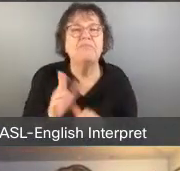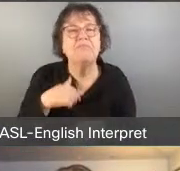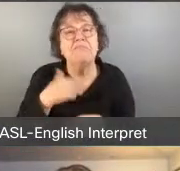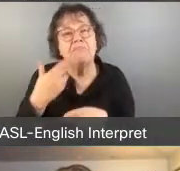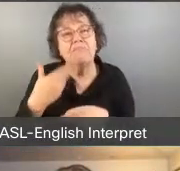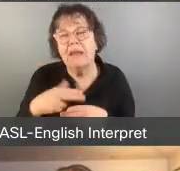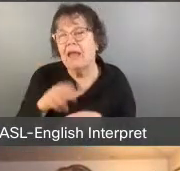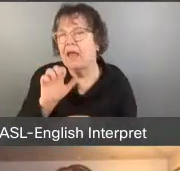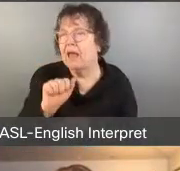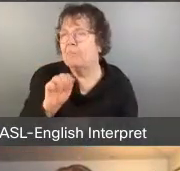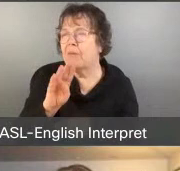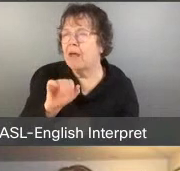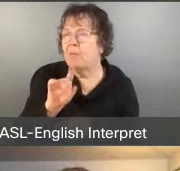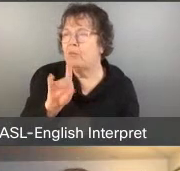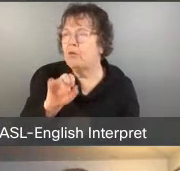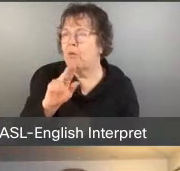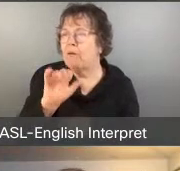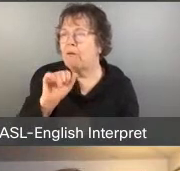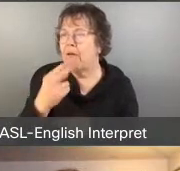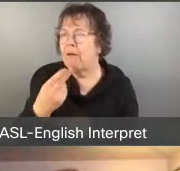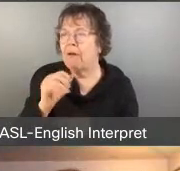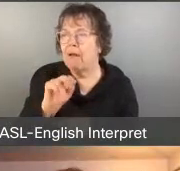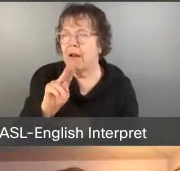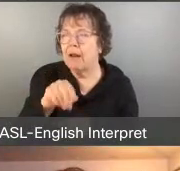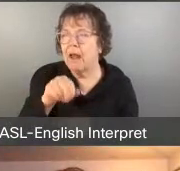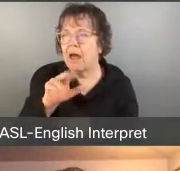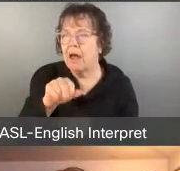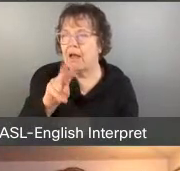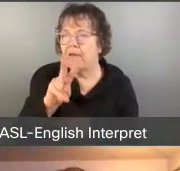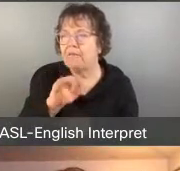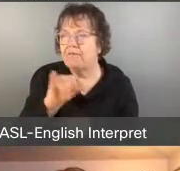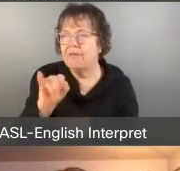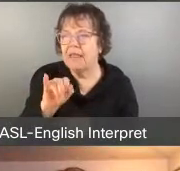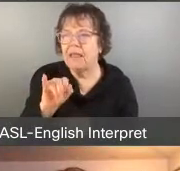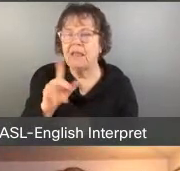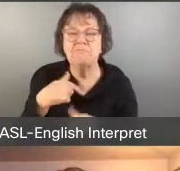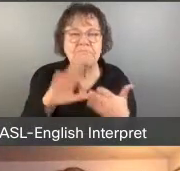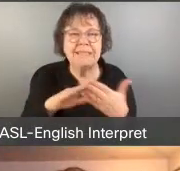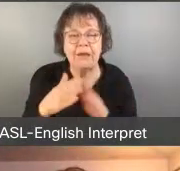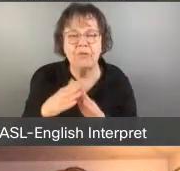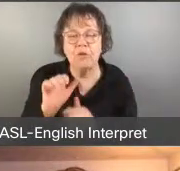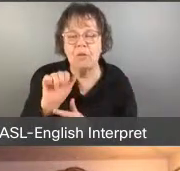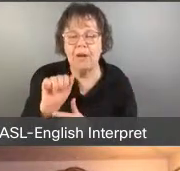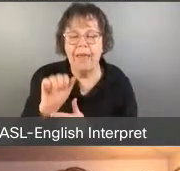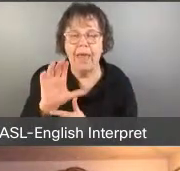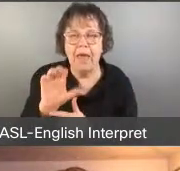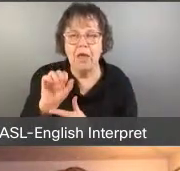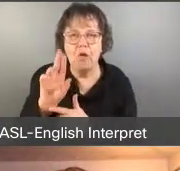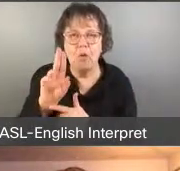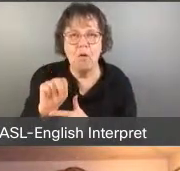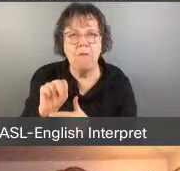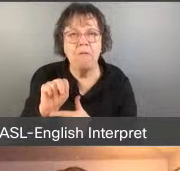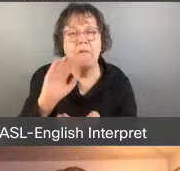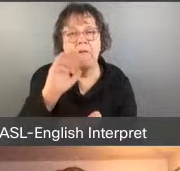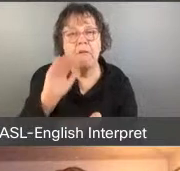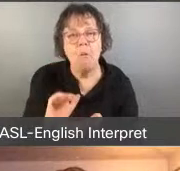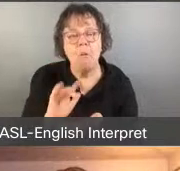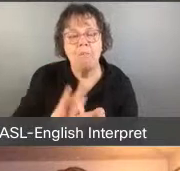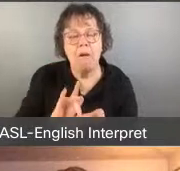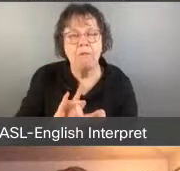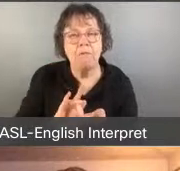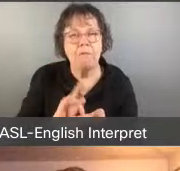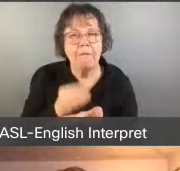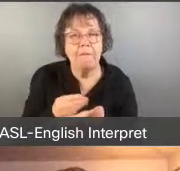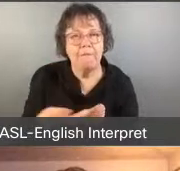Abdullah Nagvi and I'm a member of Toronto ACORN in the downtown chapter. ACORN is a group of low and moderate income people, a